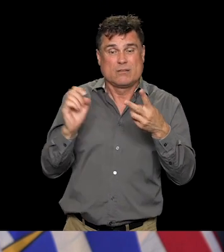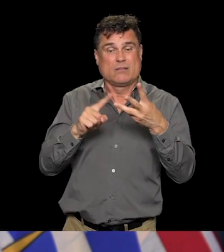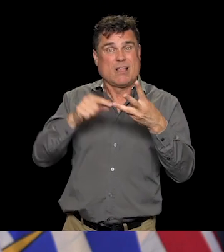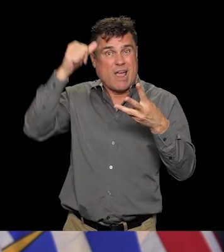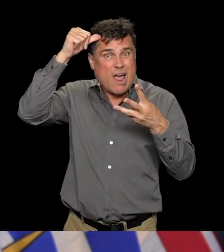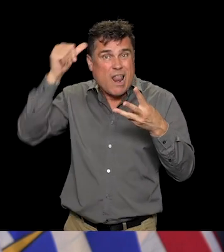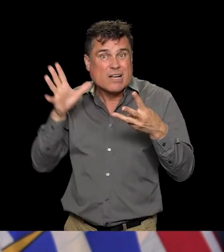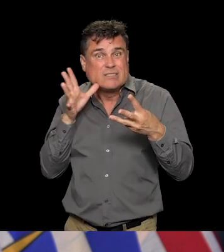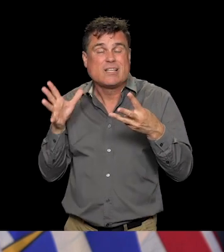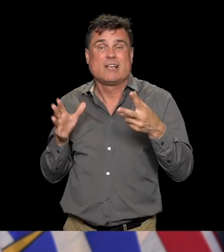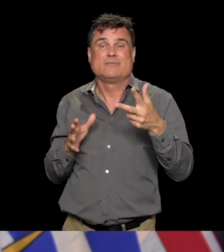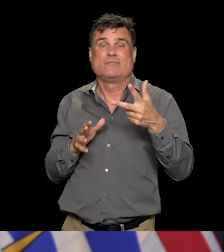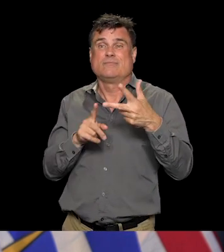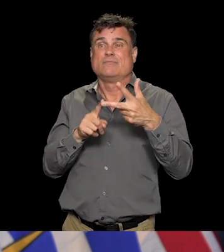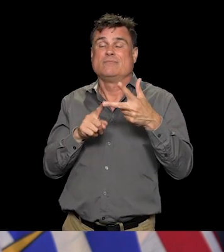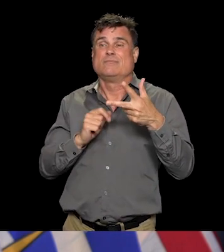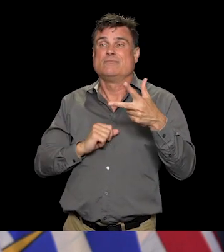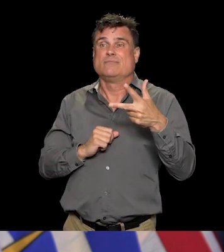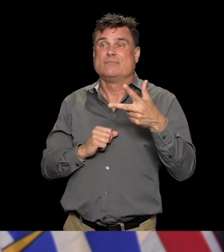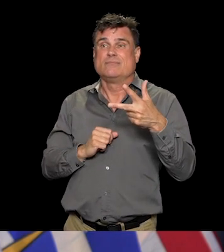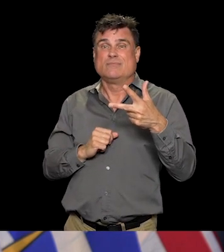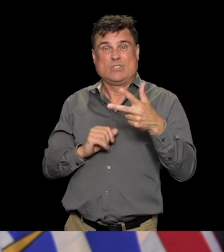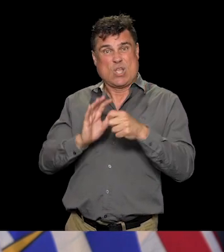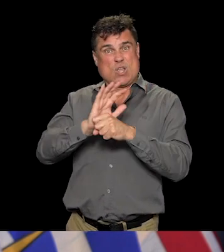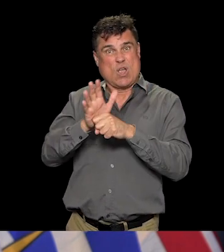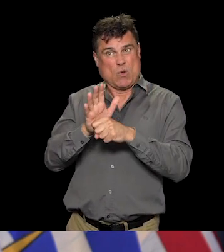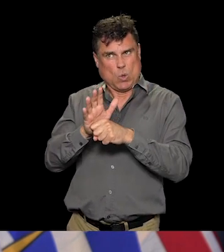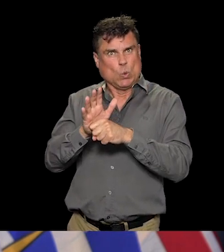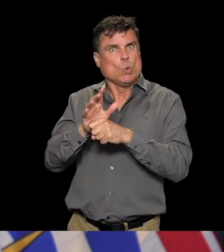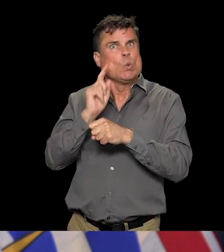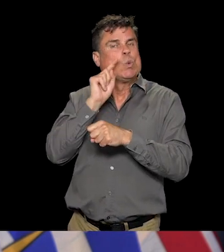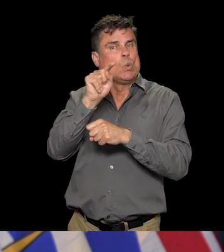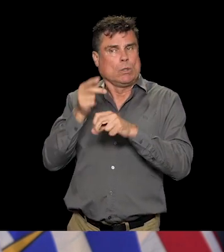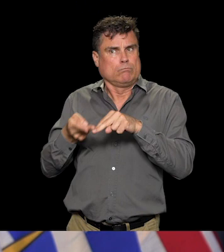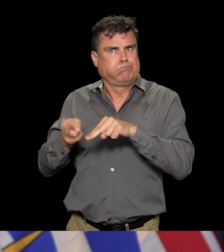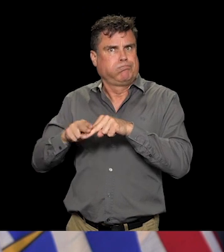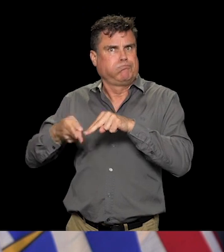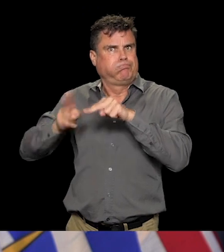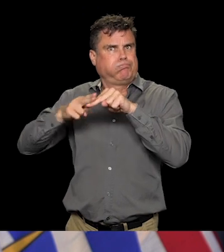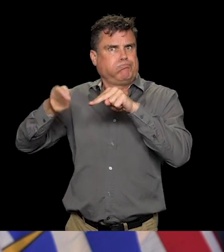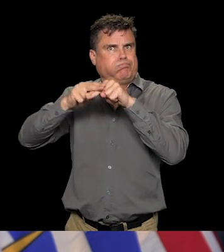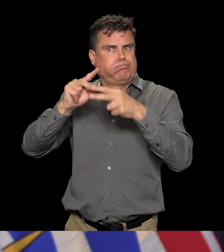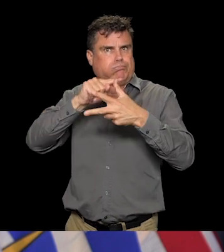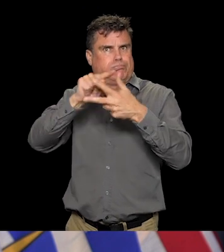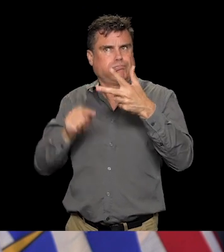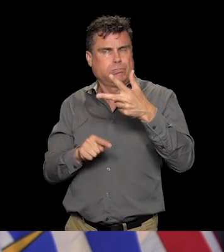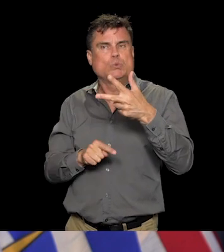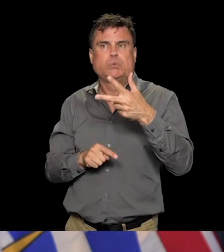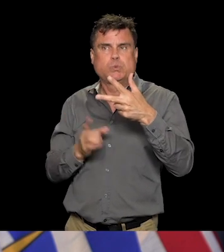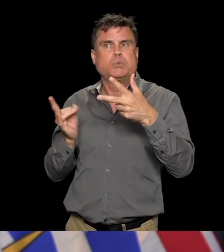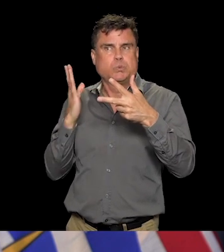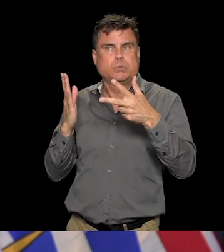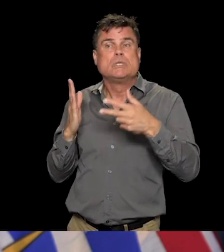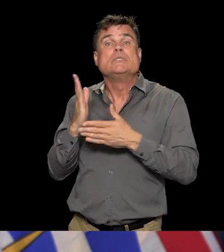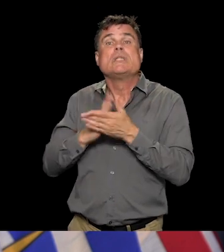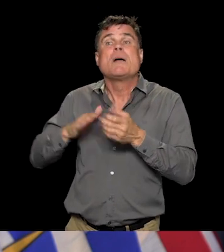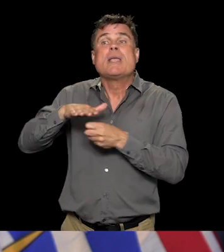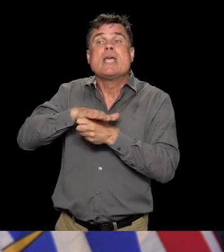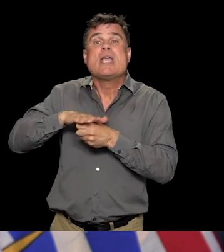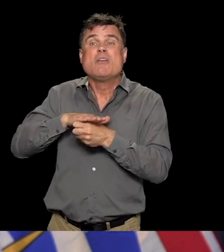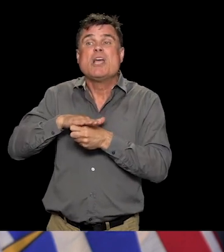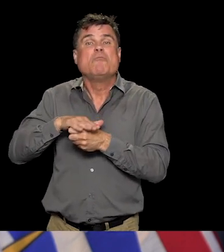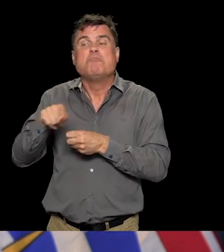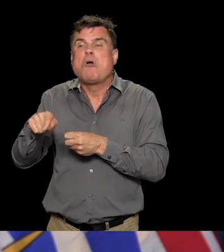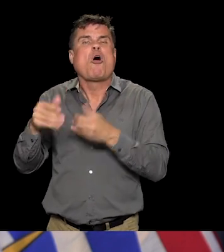is some of the states where they have had early openings and I'm thinking about the states like Georgia